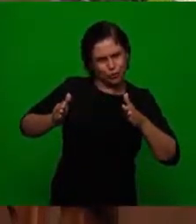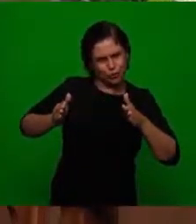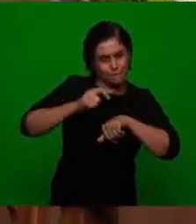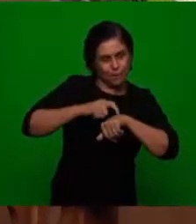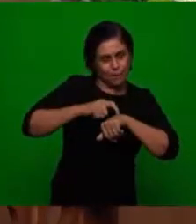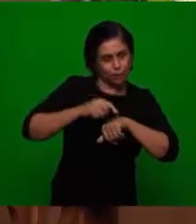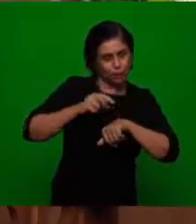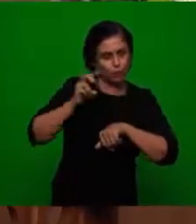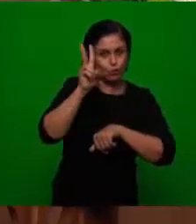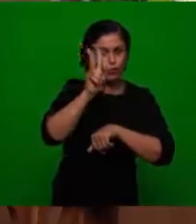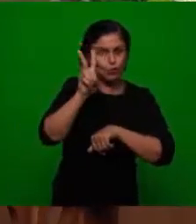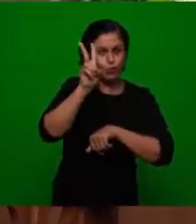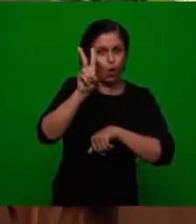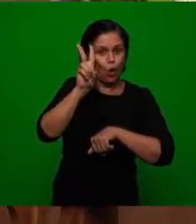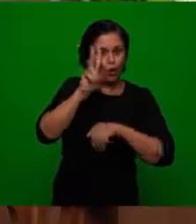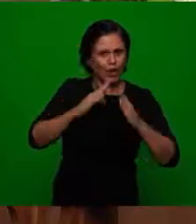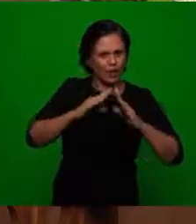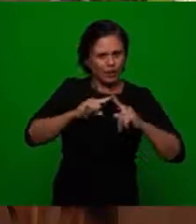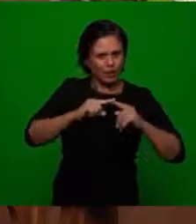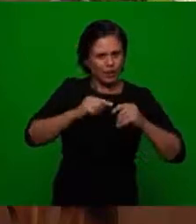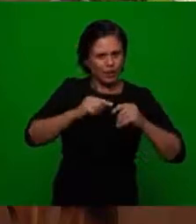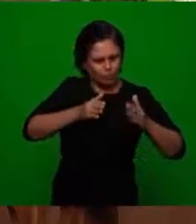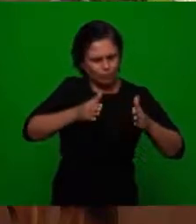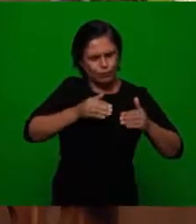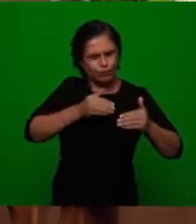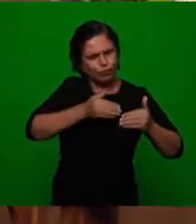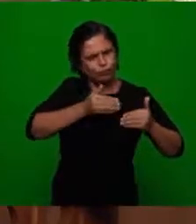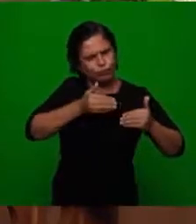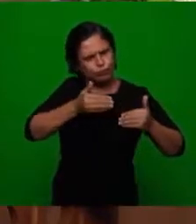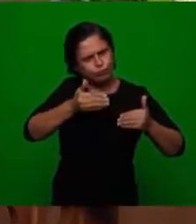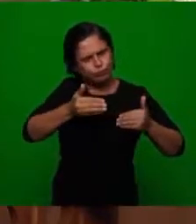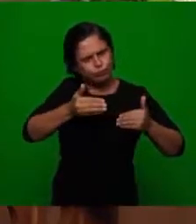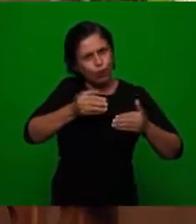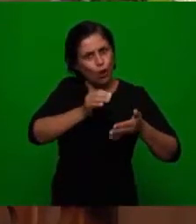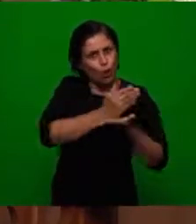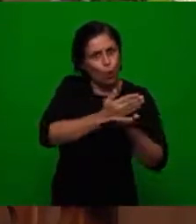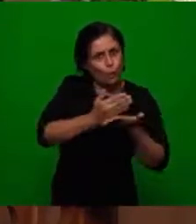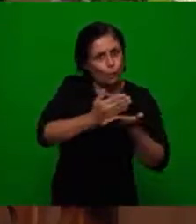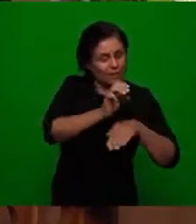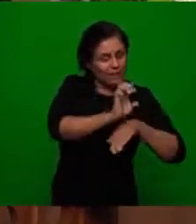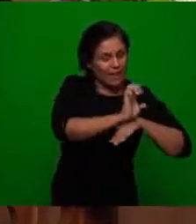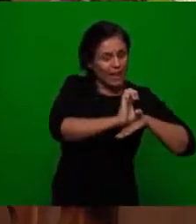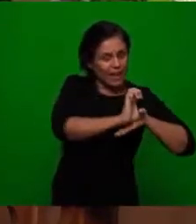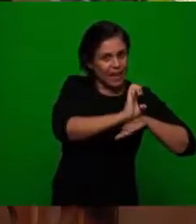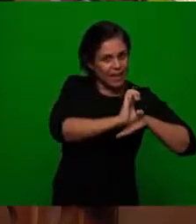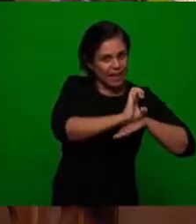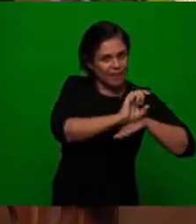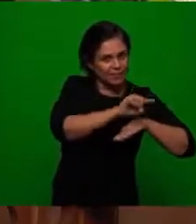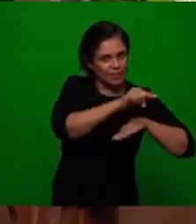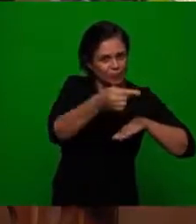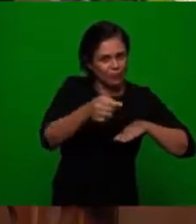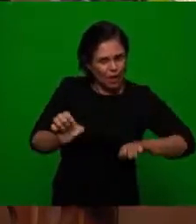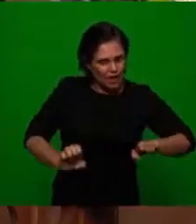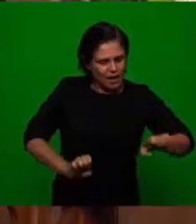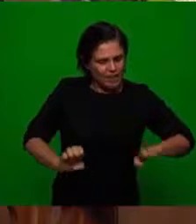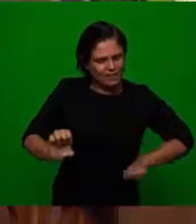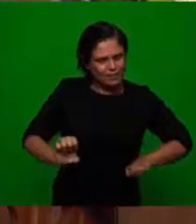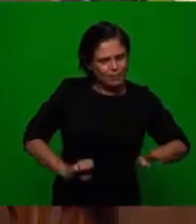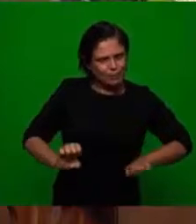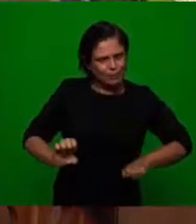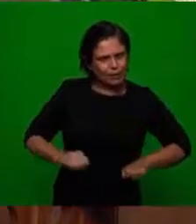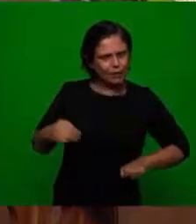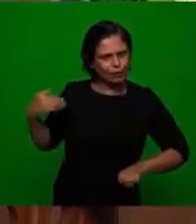but historical period of the church from Ephesus and Smyrna